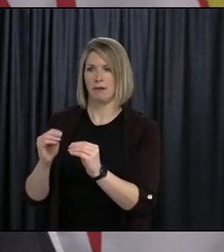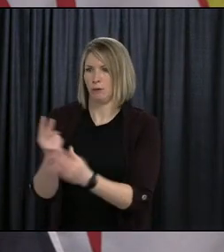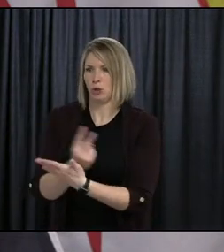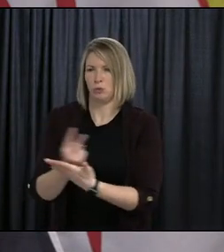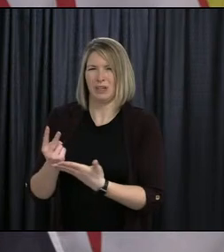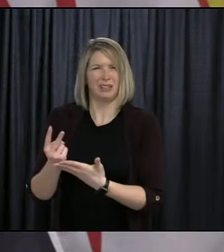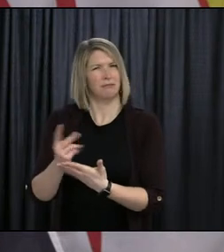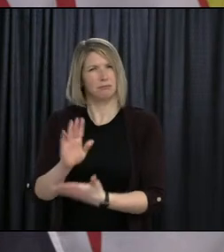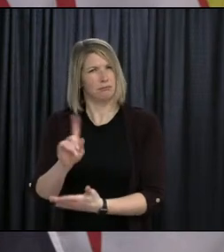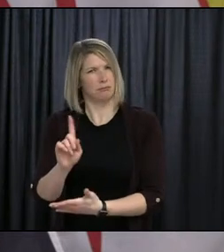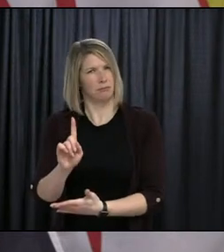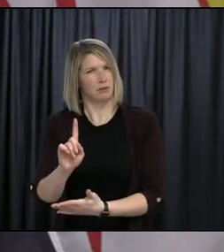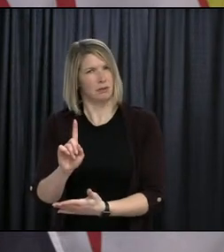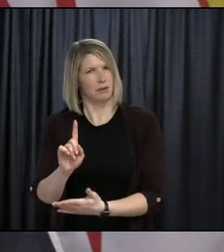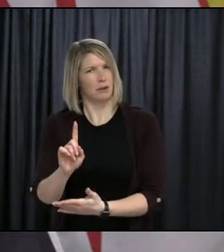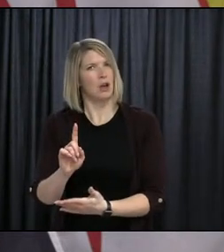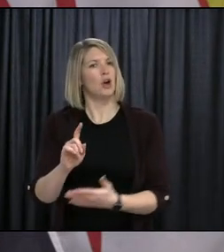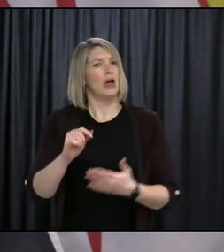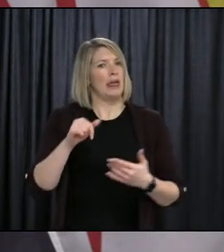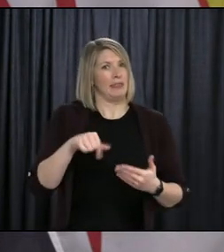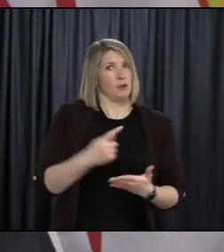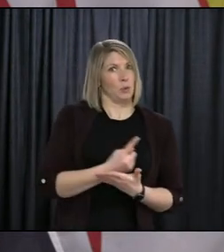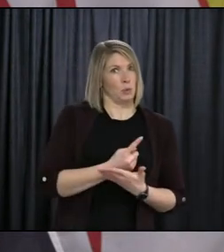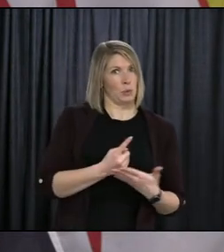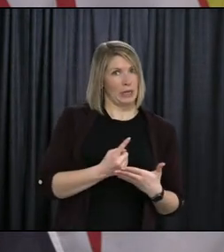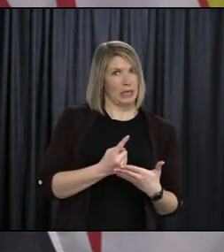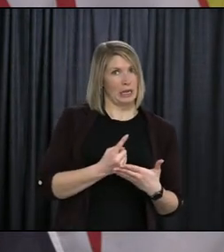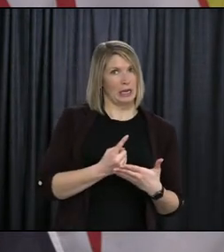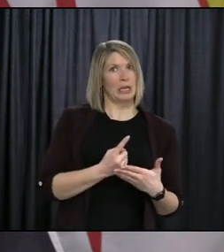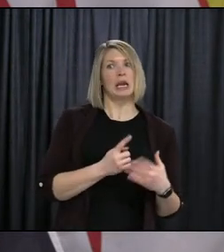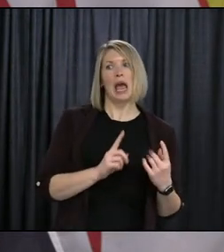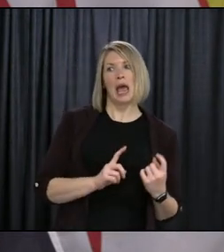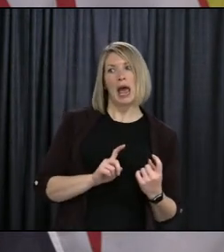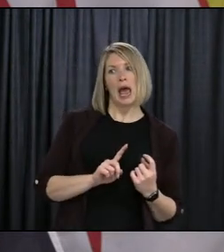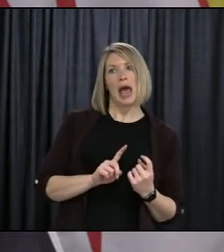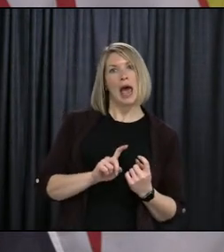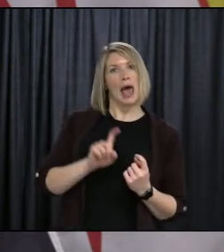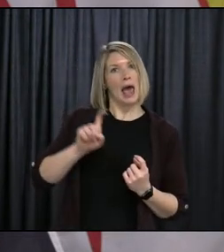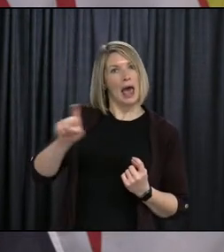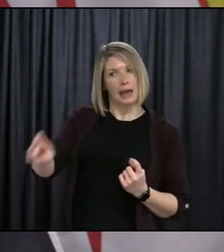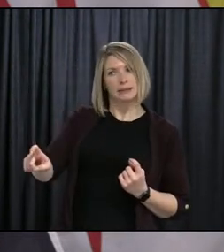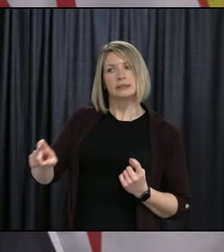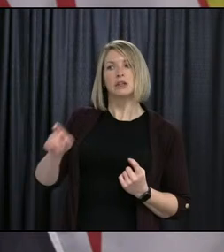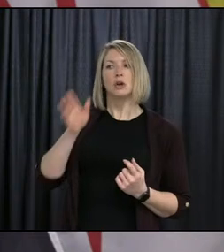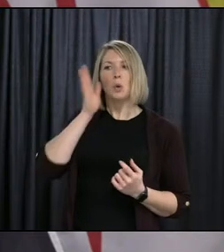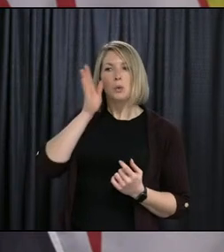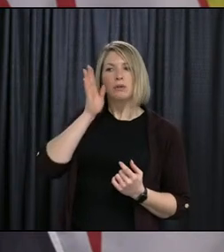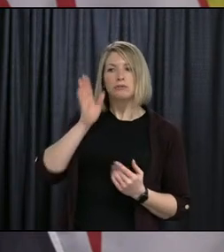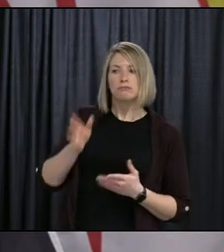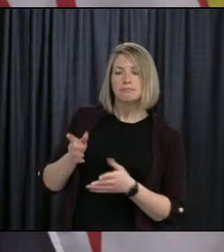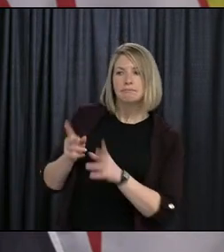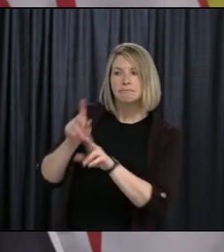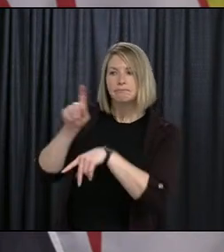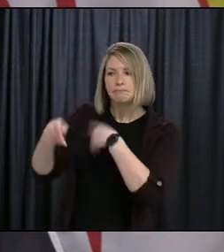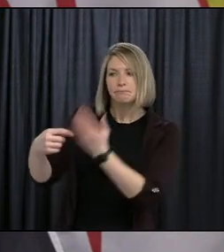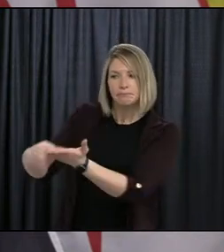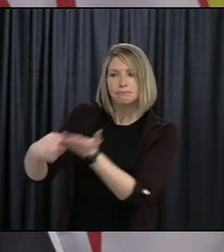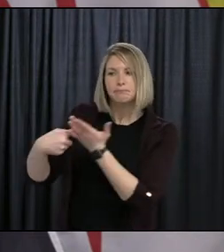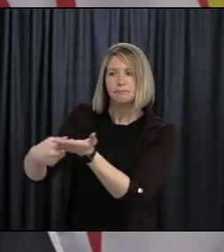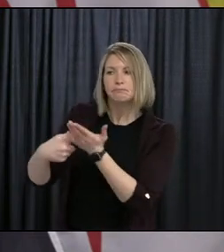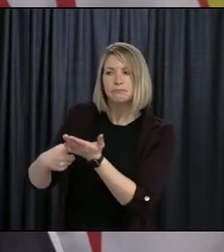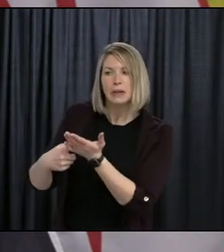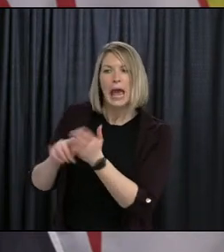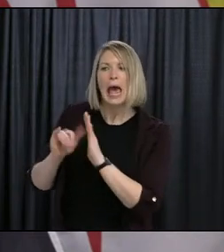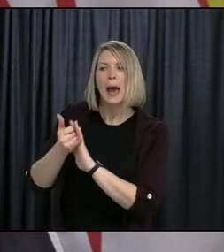will be in touch with parents to discuss what can be done in a virtual sense in terms of support